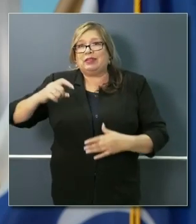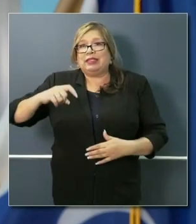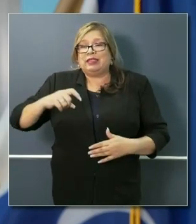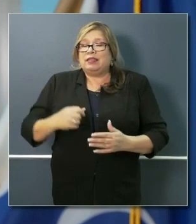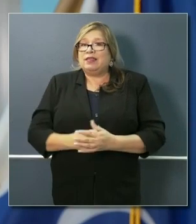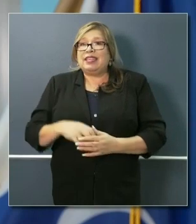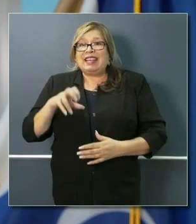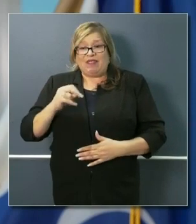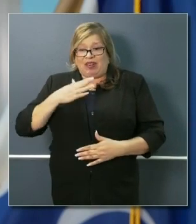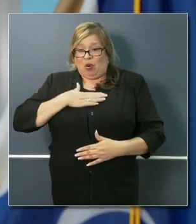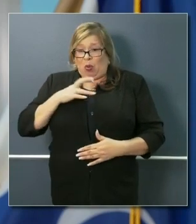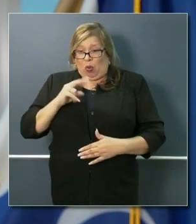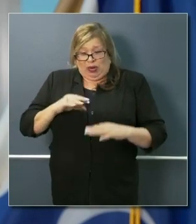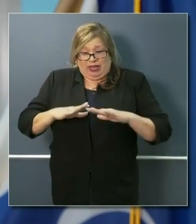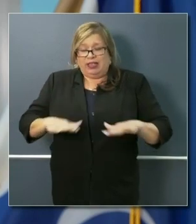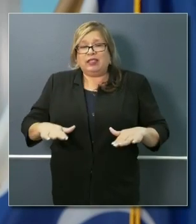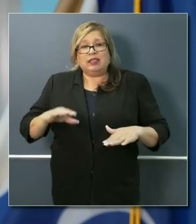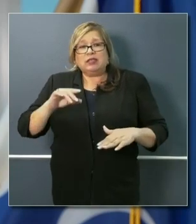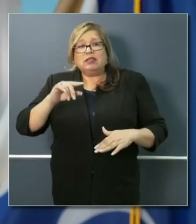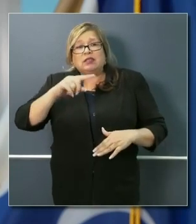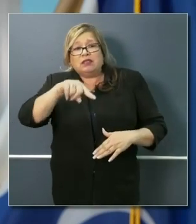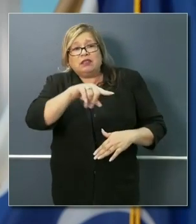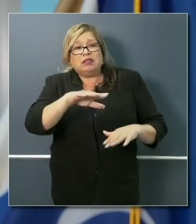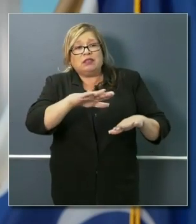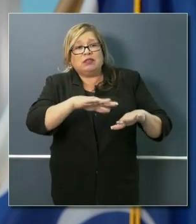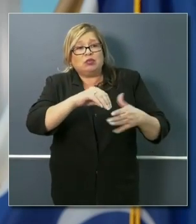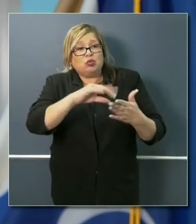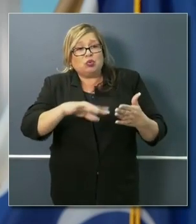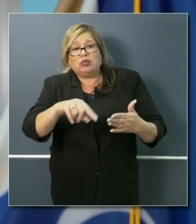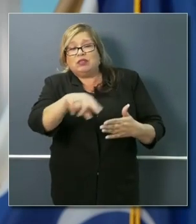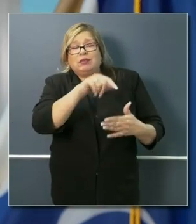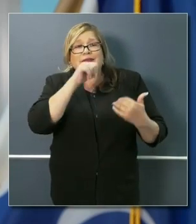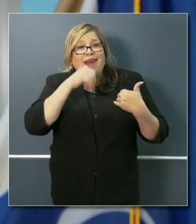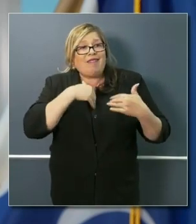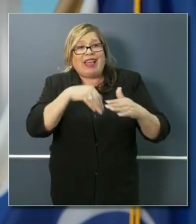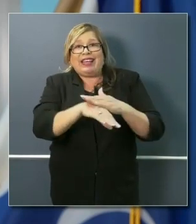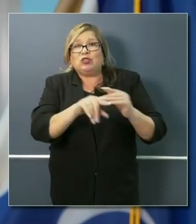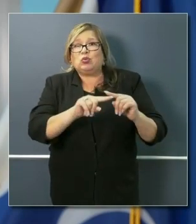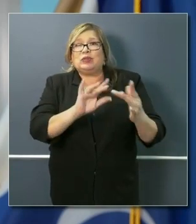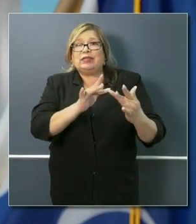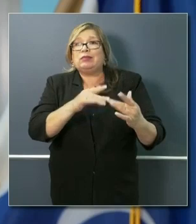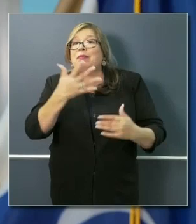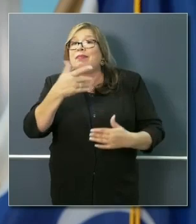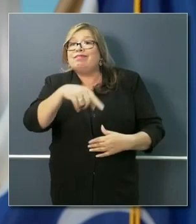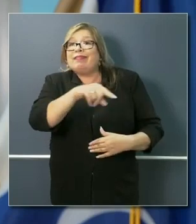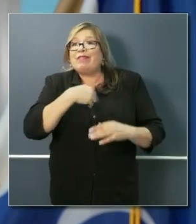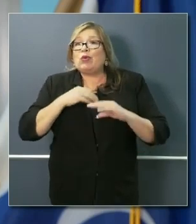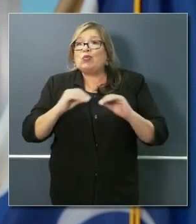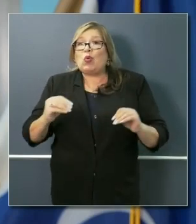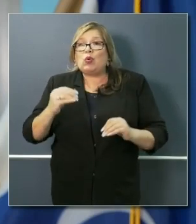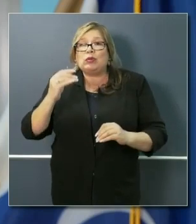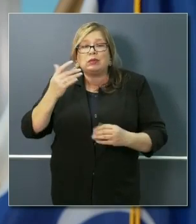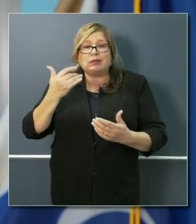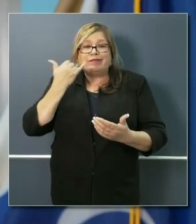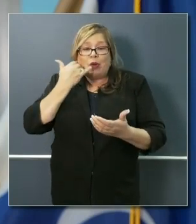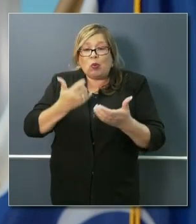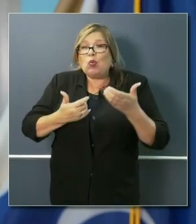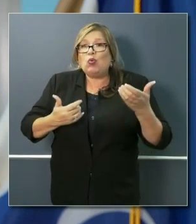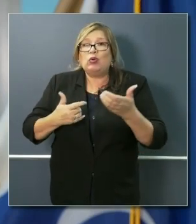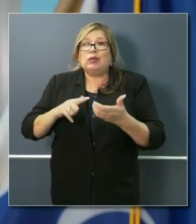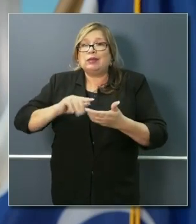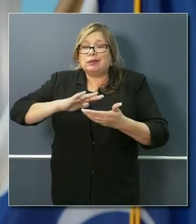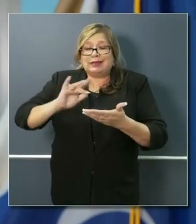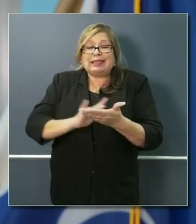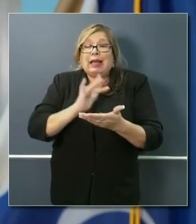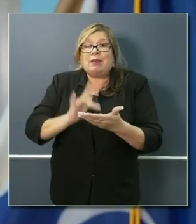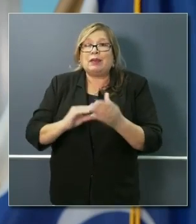of their own kids don't even have access to what you and I take for granted, and that's a smartphone or a tablet, a Chromebook, and the